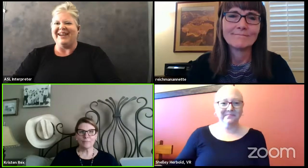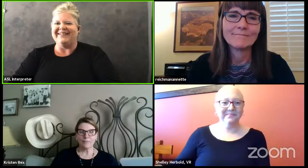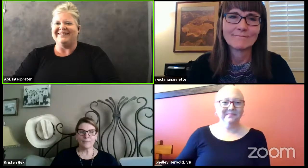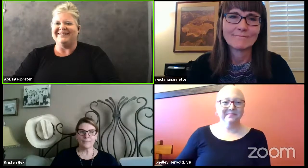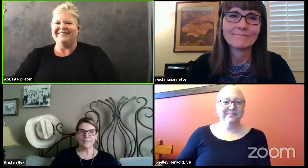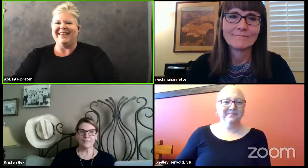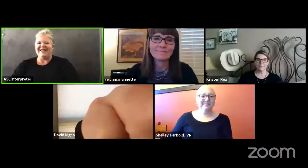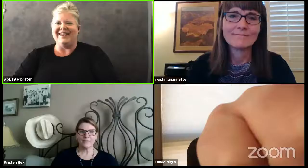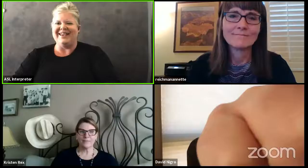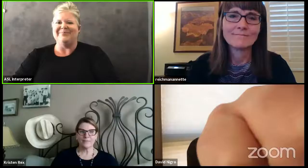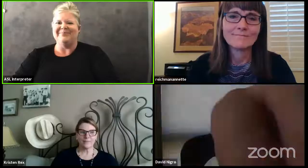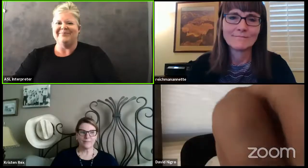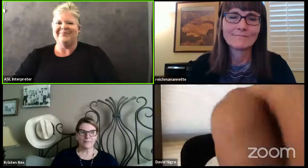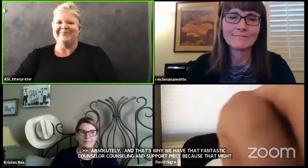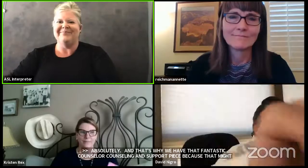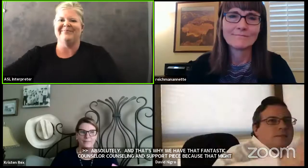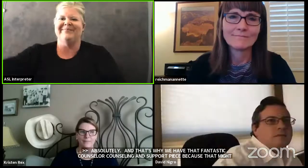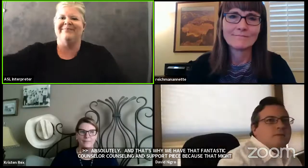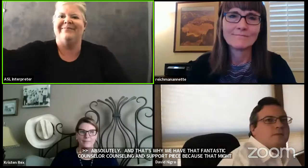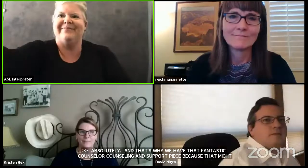Great. Great. Thank you.